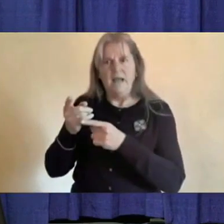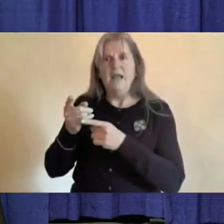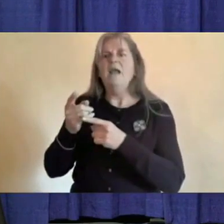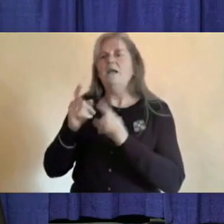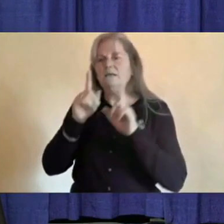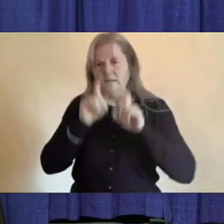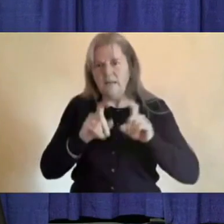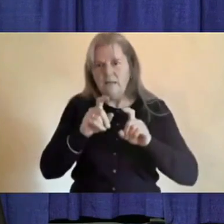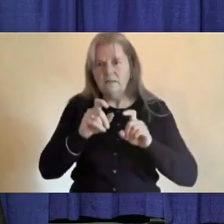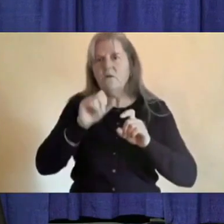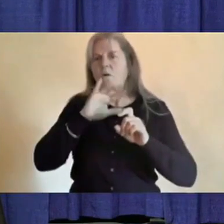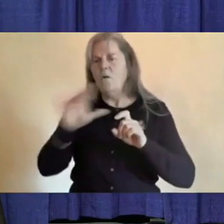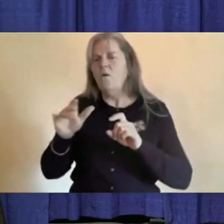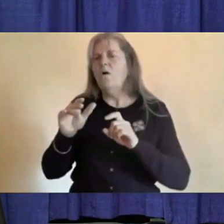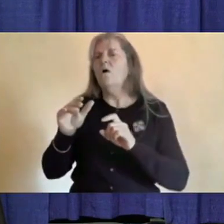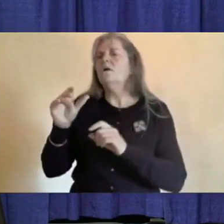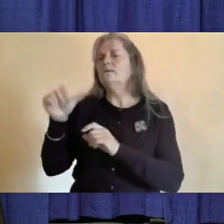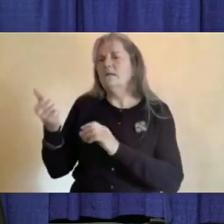to 10 days.